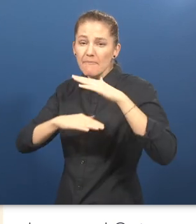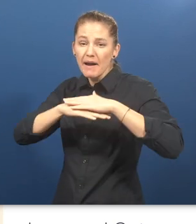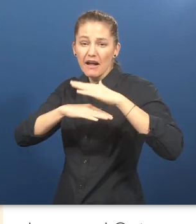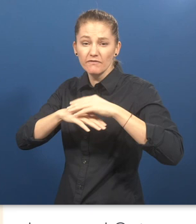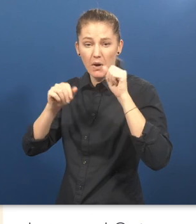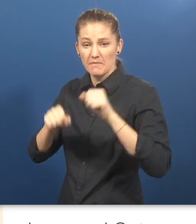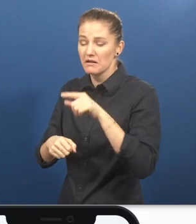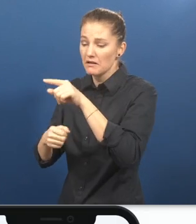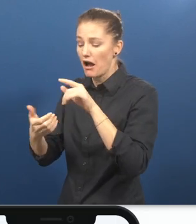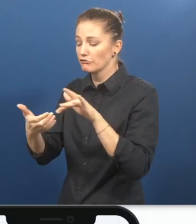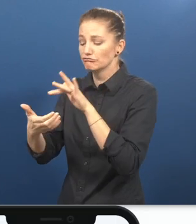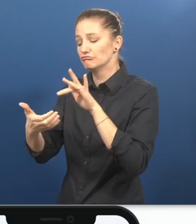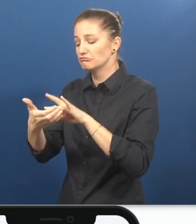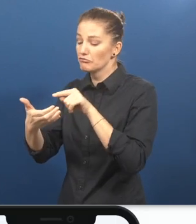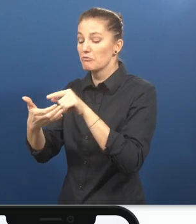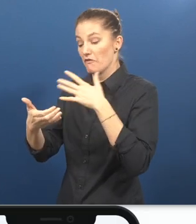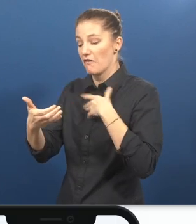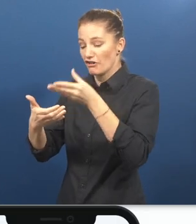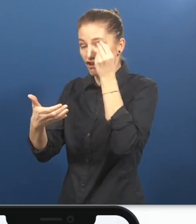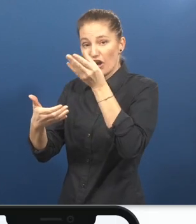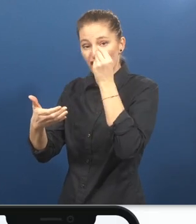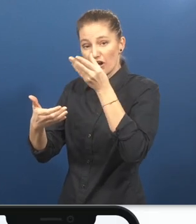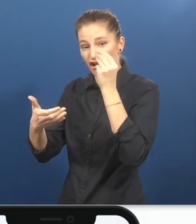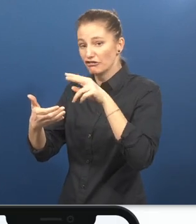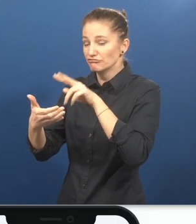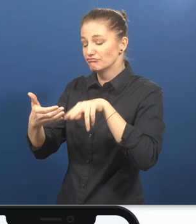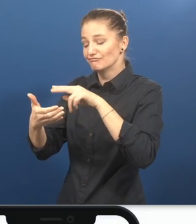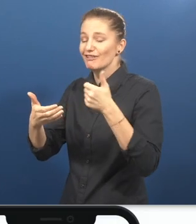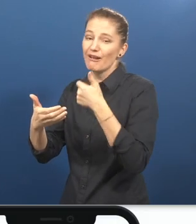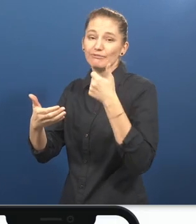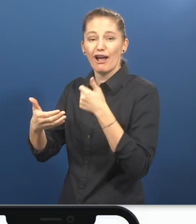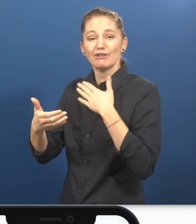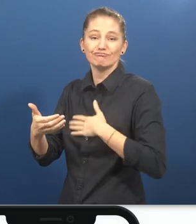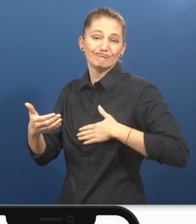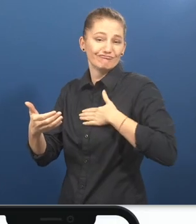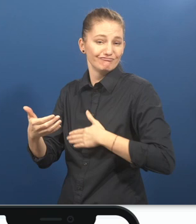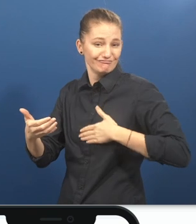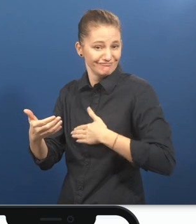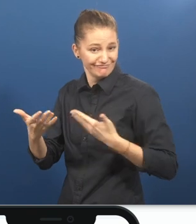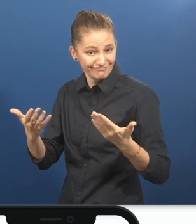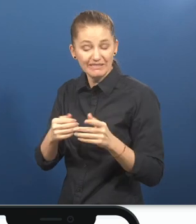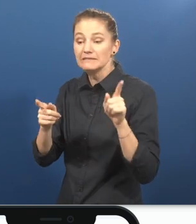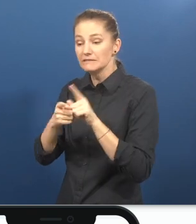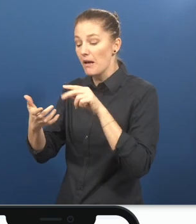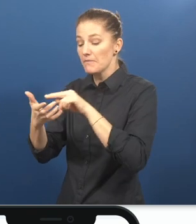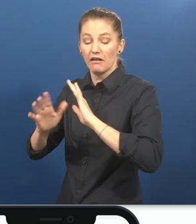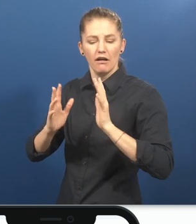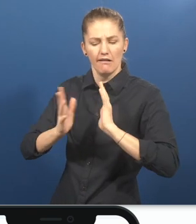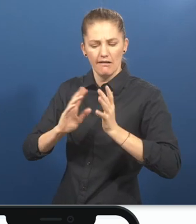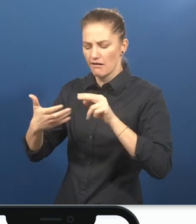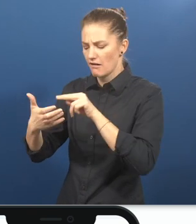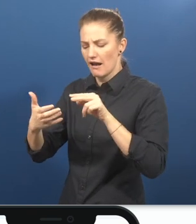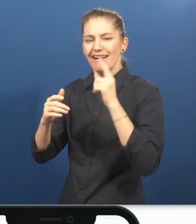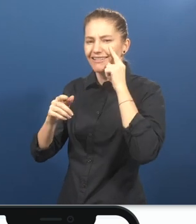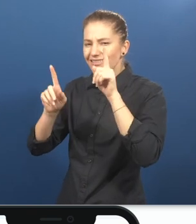learning outcomes. In our platform, you can pick a lesson that is relevant to you and you can learn through play in an engaging manner. To help you